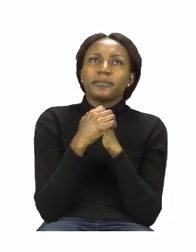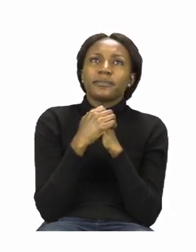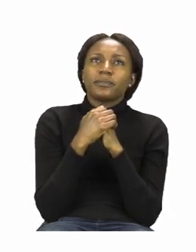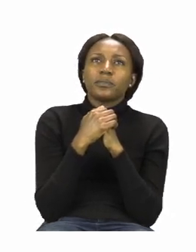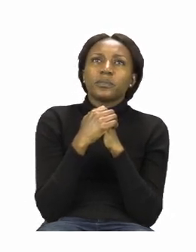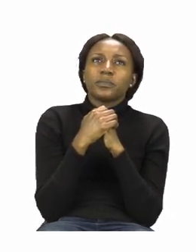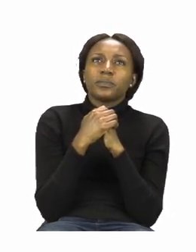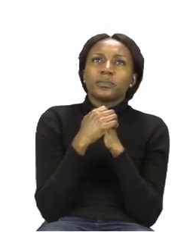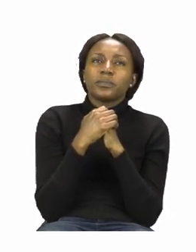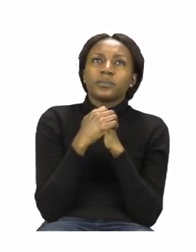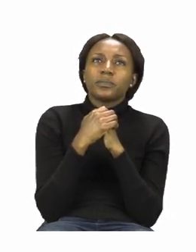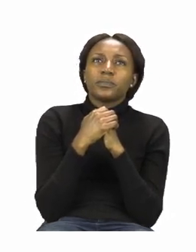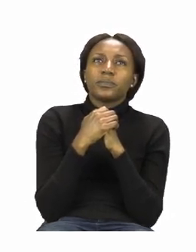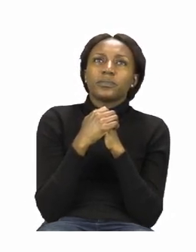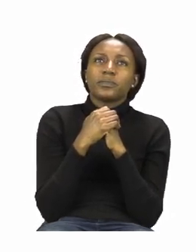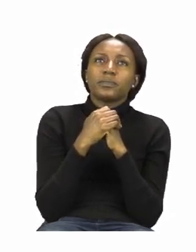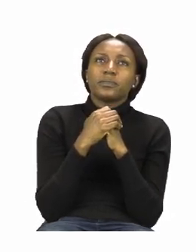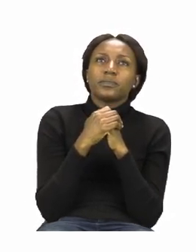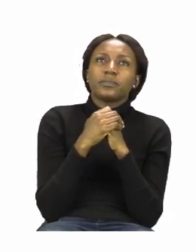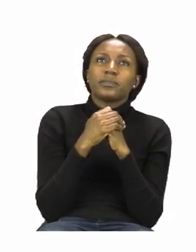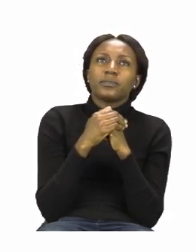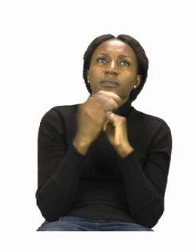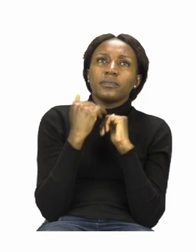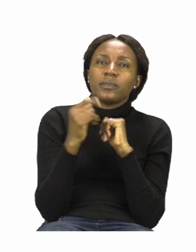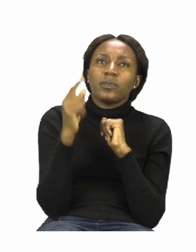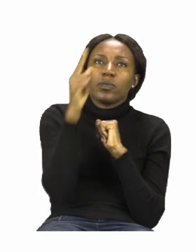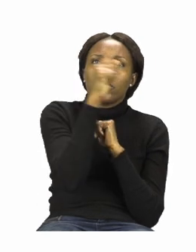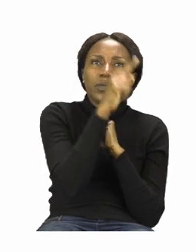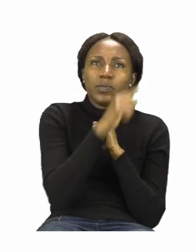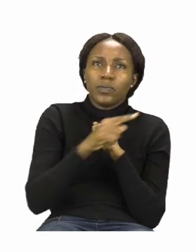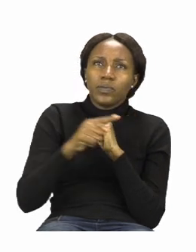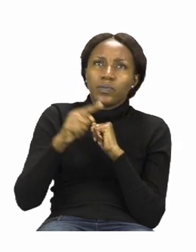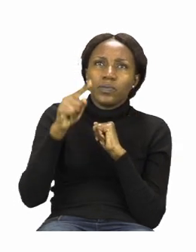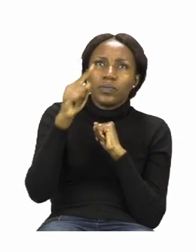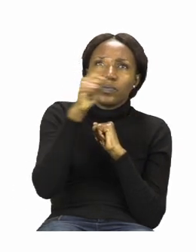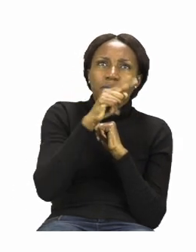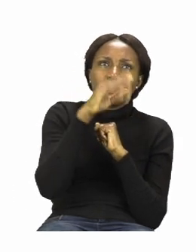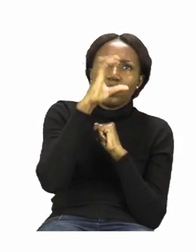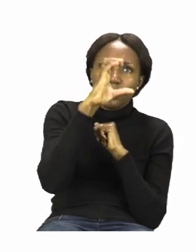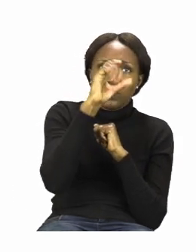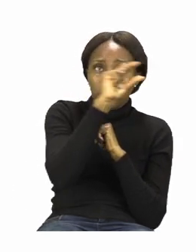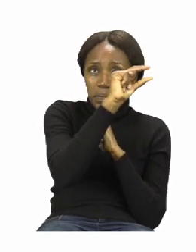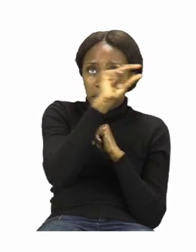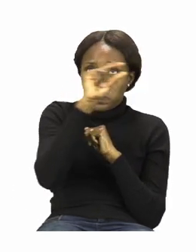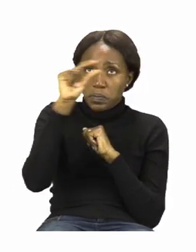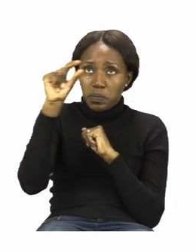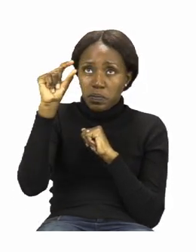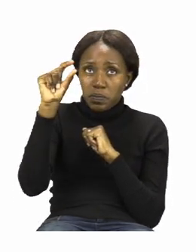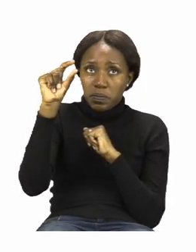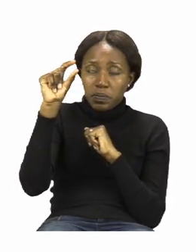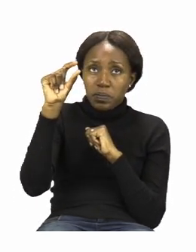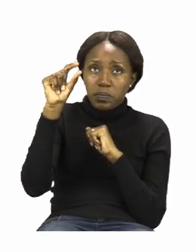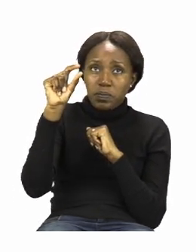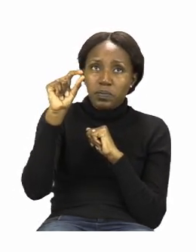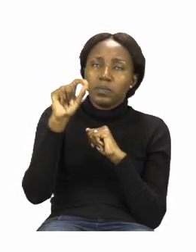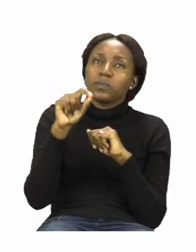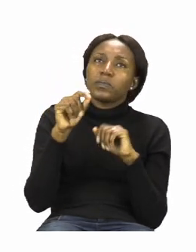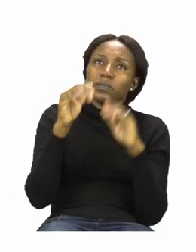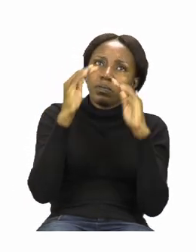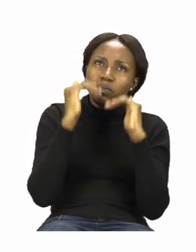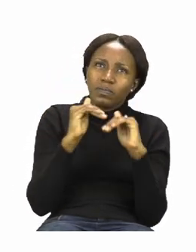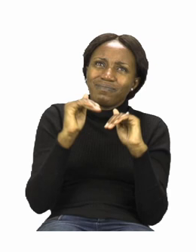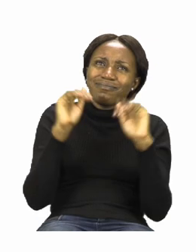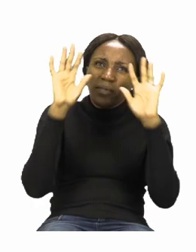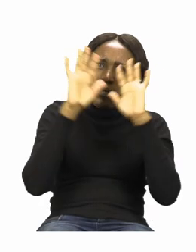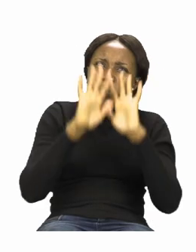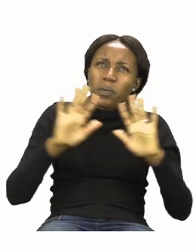right but circle the k sound in the sentences then after that you are going to color all